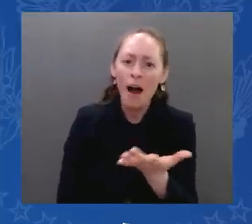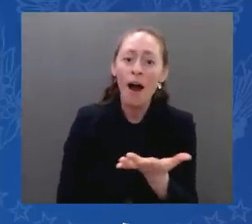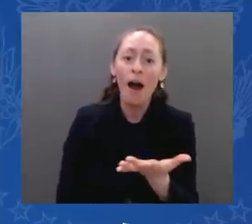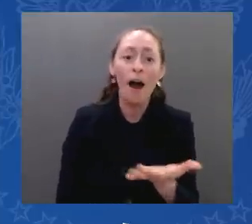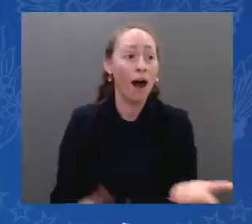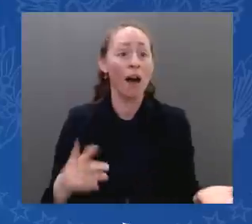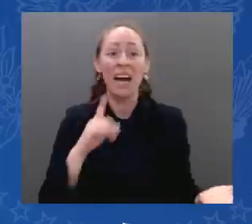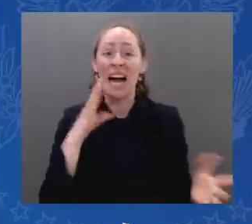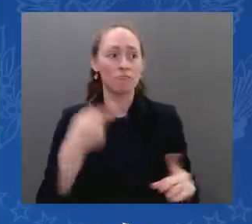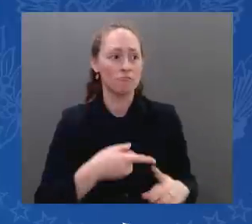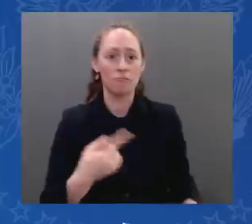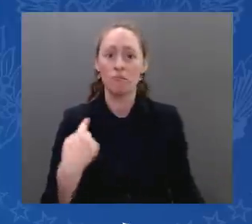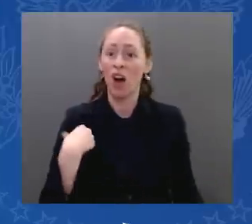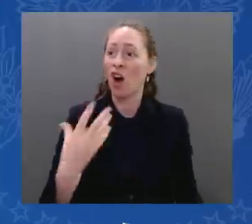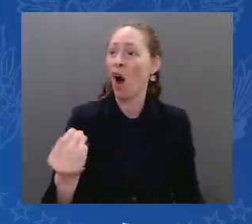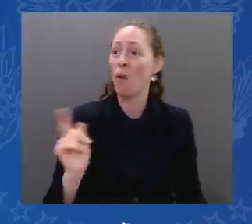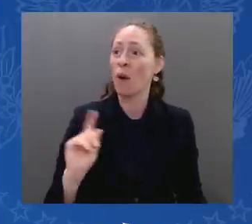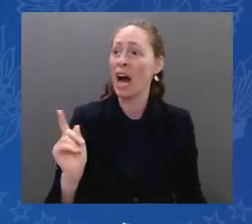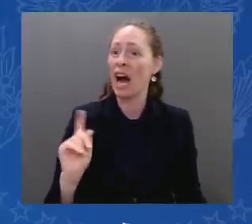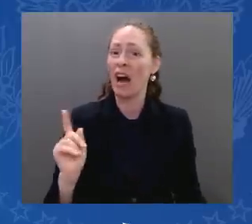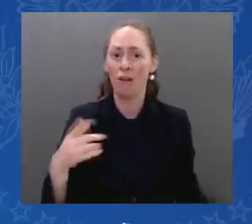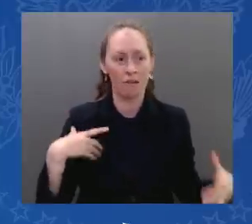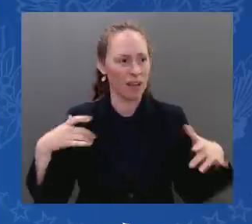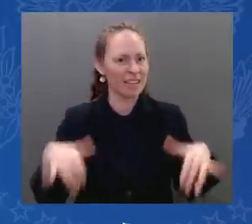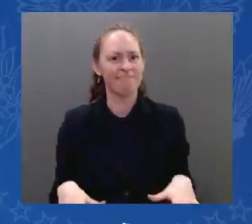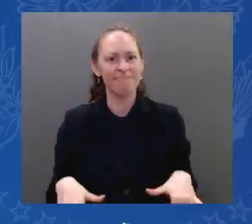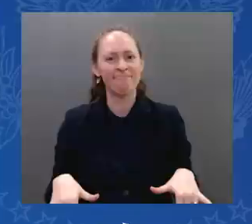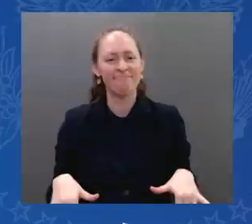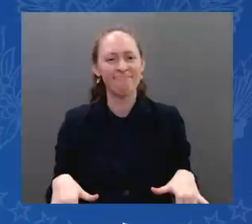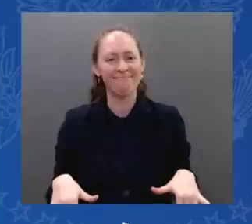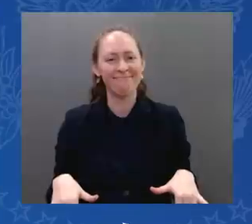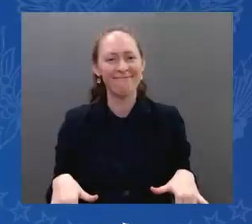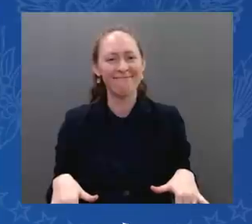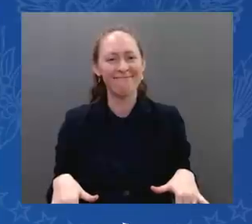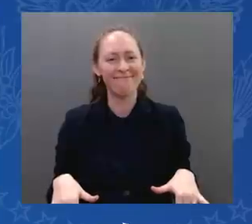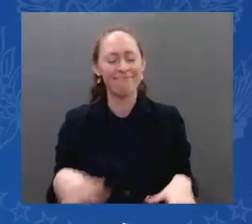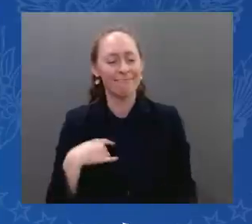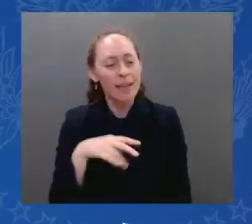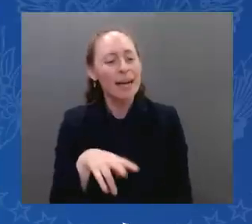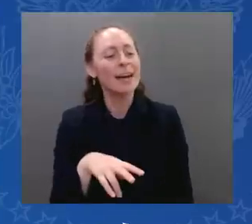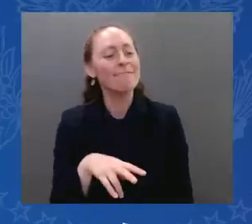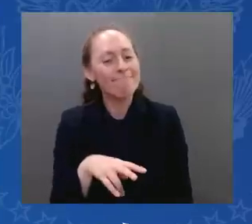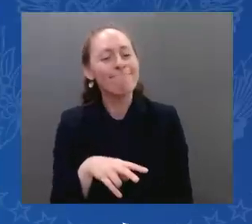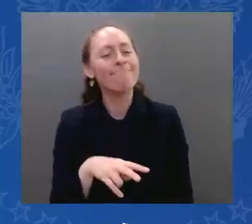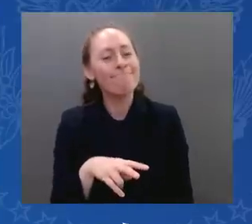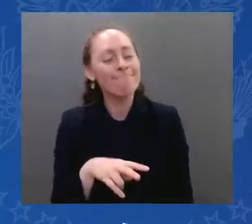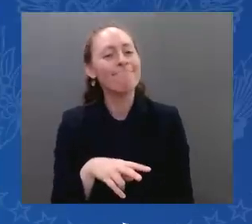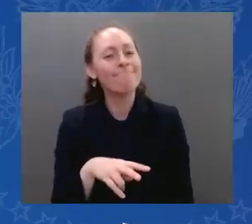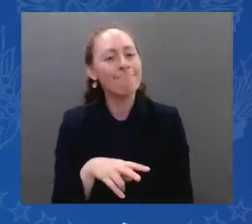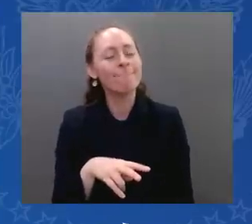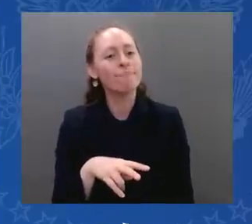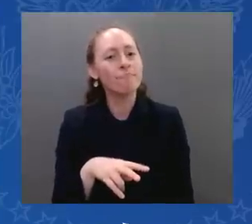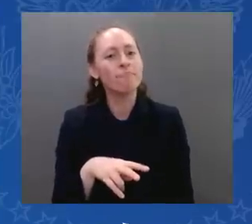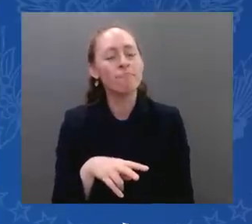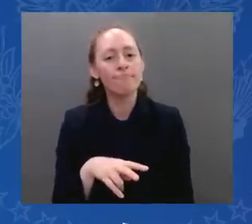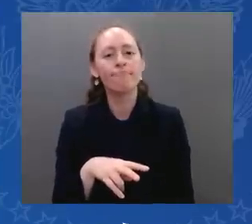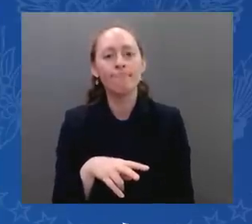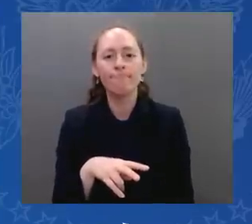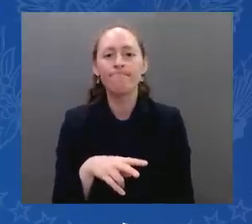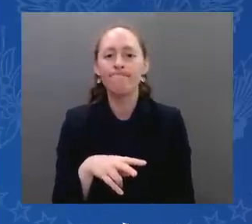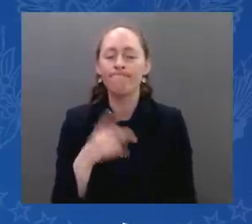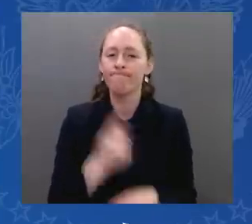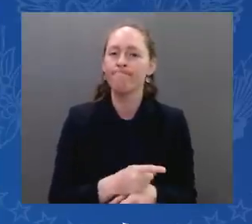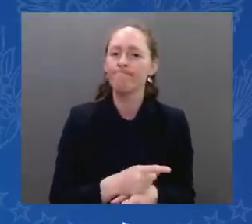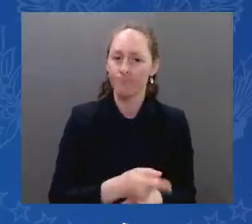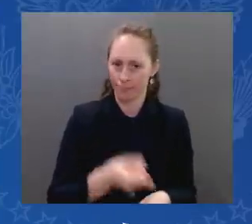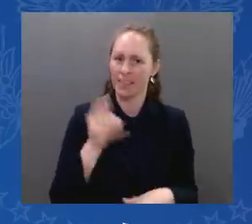I'll never forget what she told me. That was nearly 50 years ago. 50 years ago. The threats then were real and the threats to